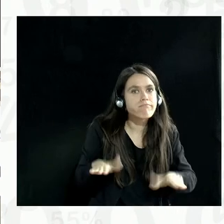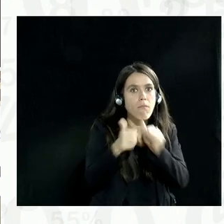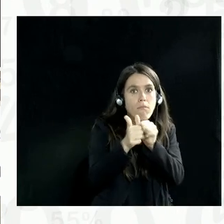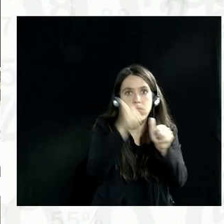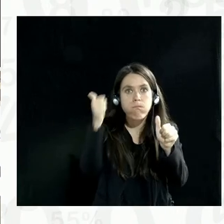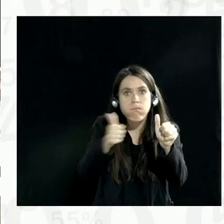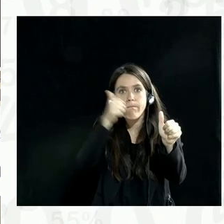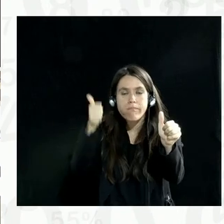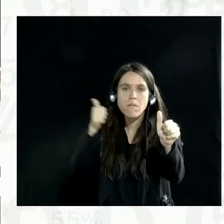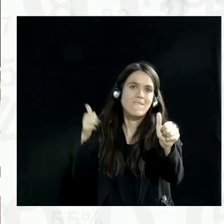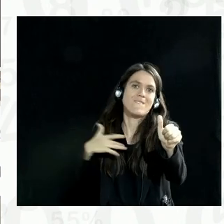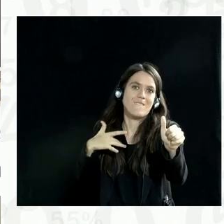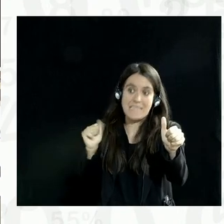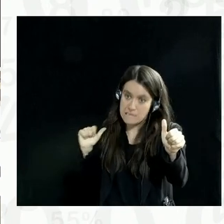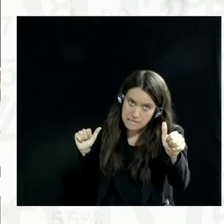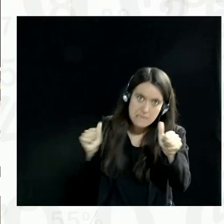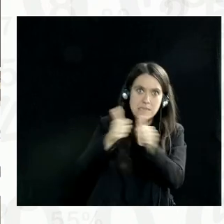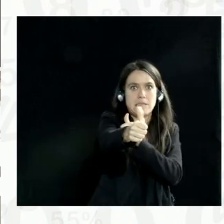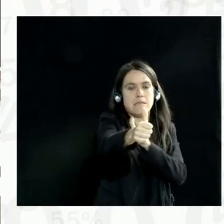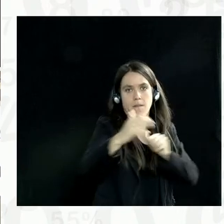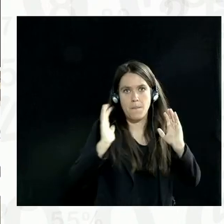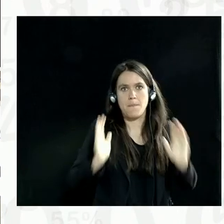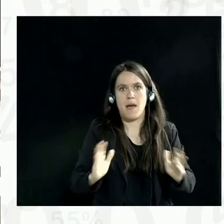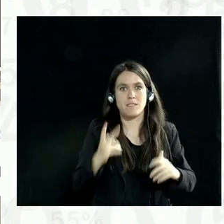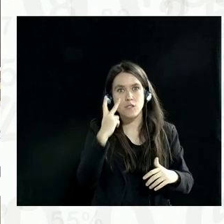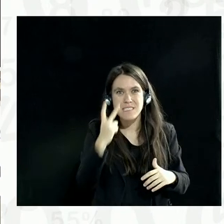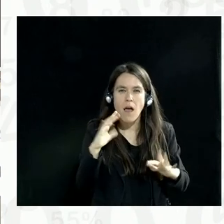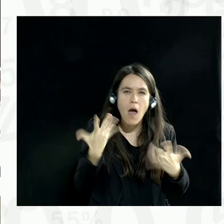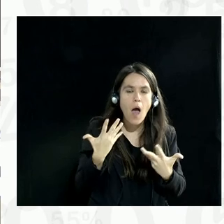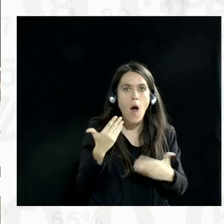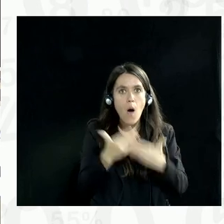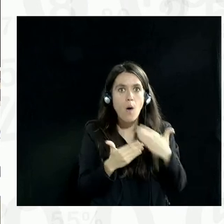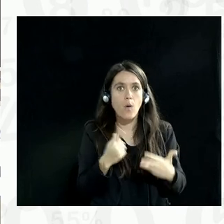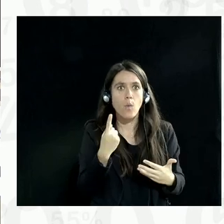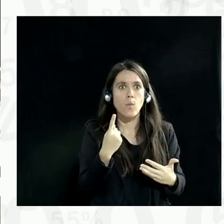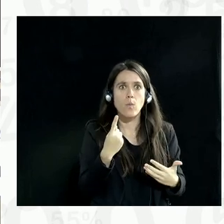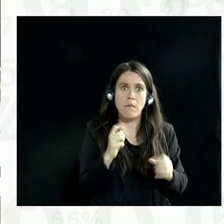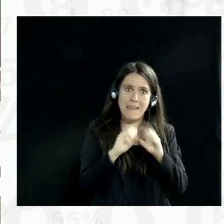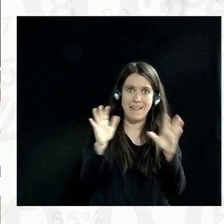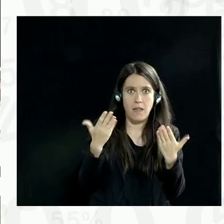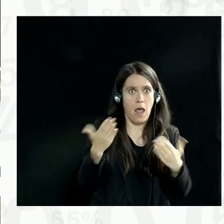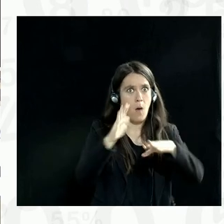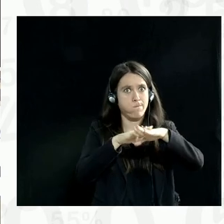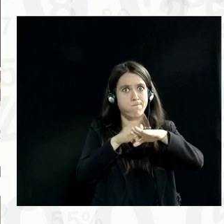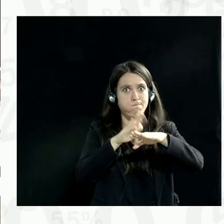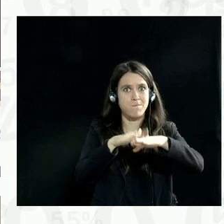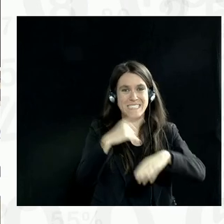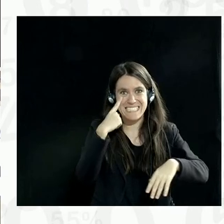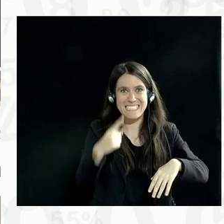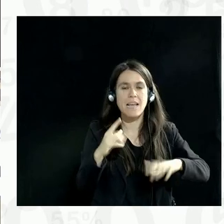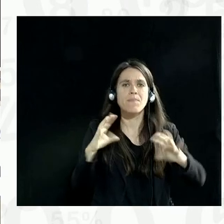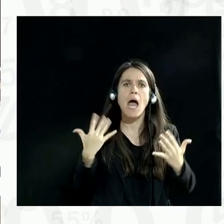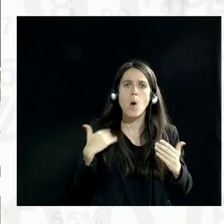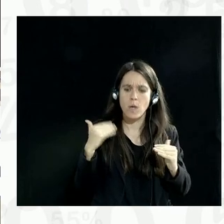you know, at the end of the spectrum. So what is actually being called upon right now is how do we